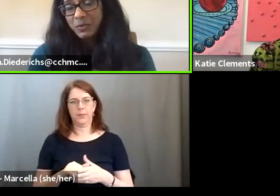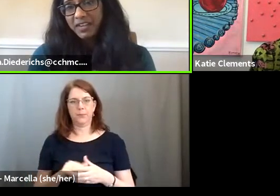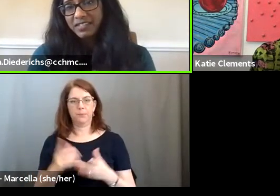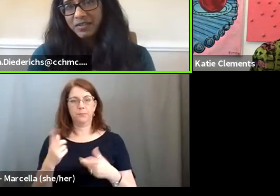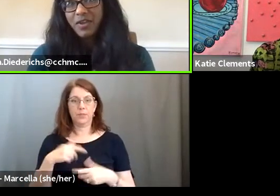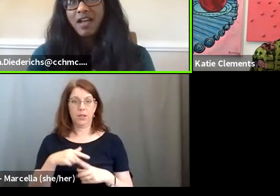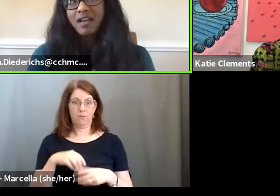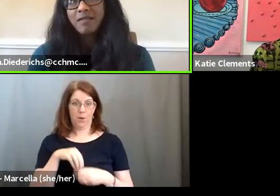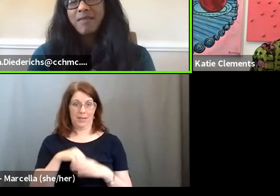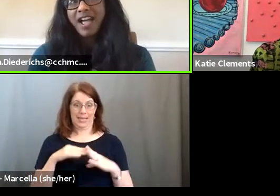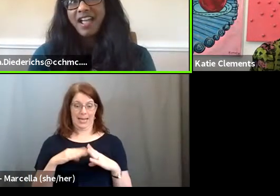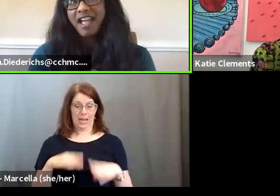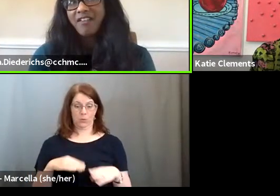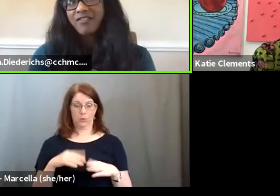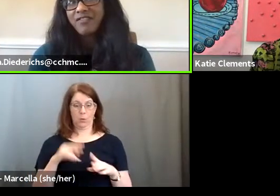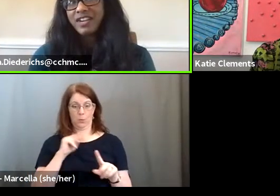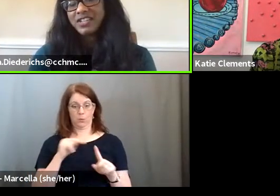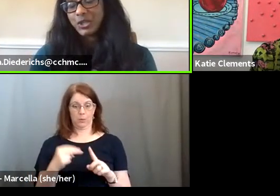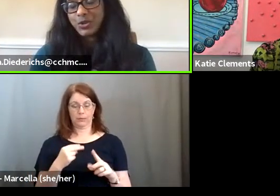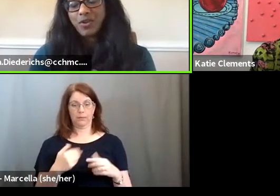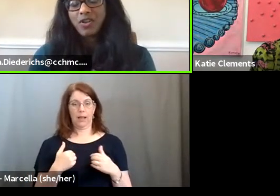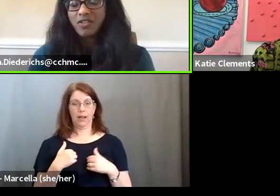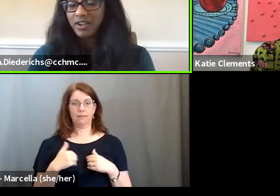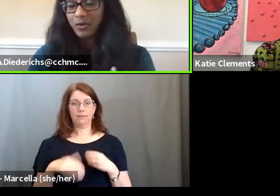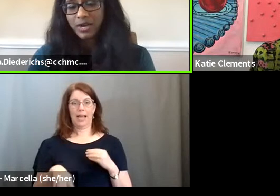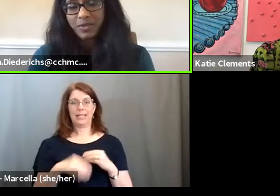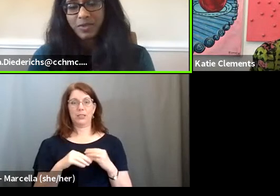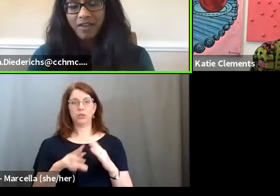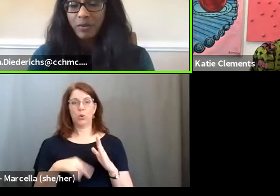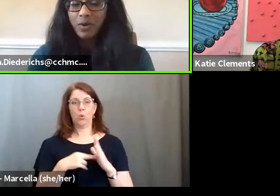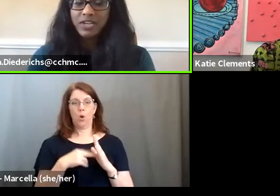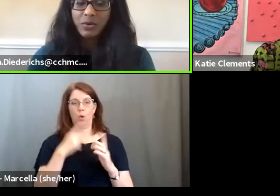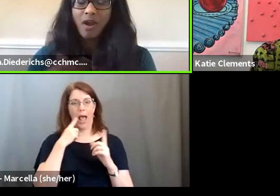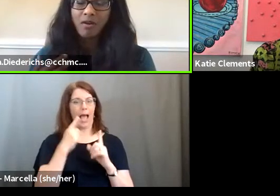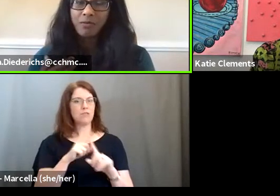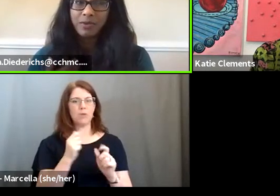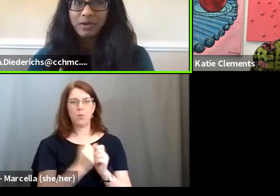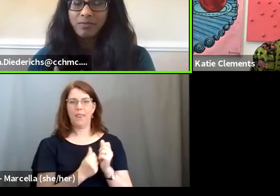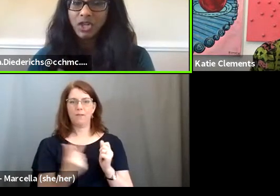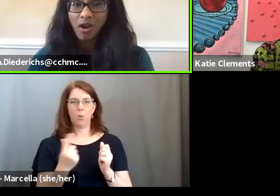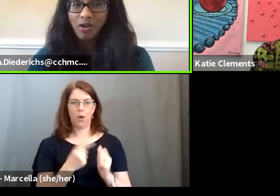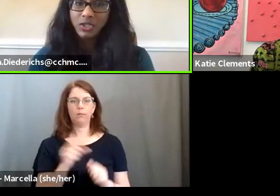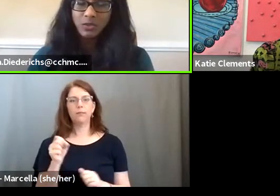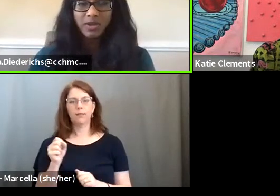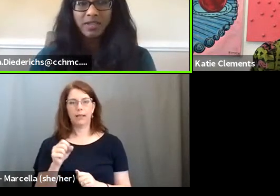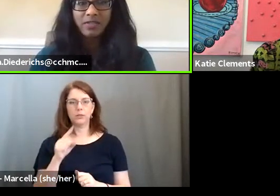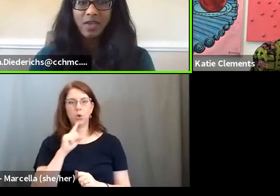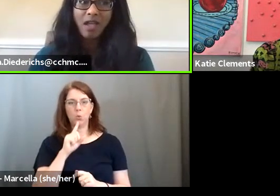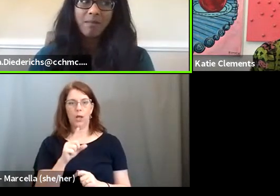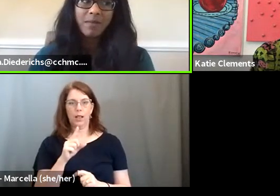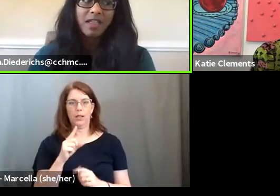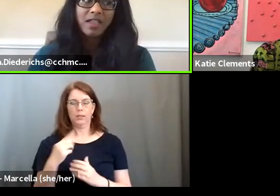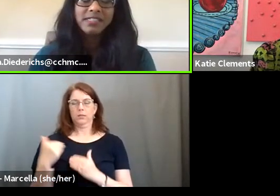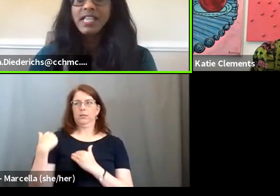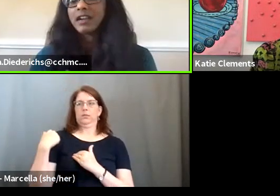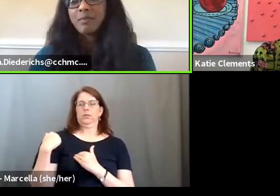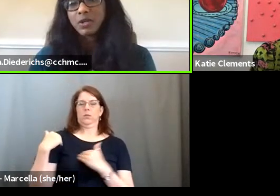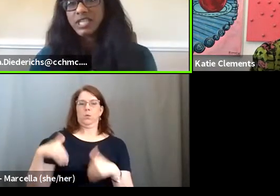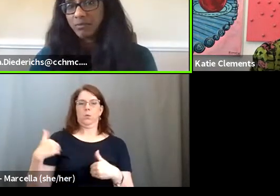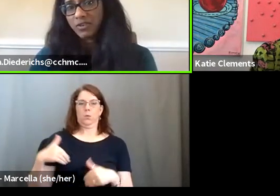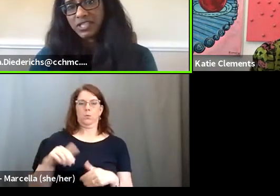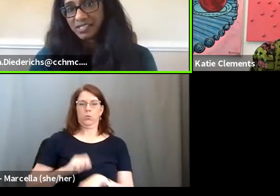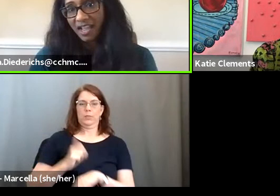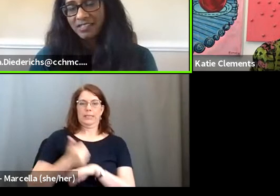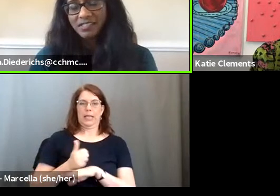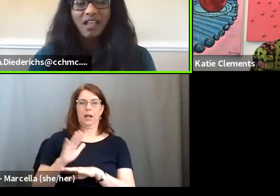in-house perspective, um, I have an additional role agreed with everyone. You are really charged with, um, setting